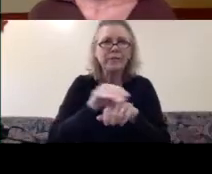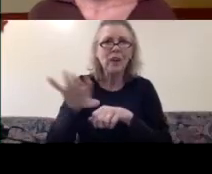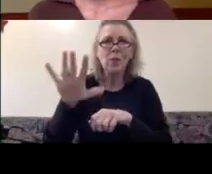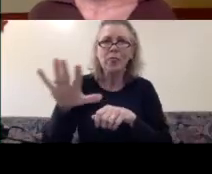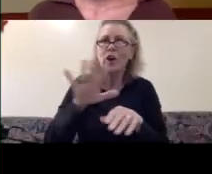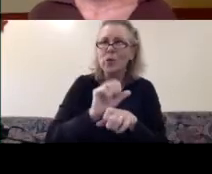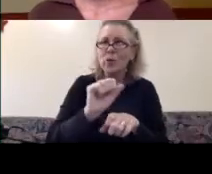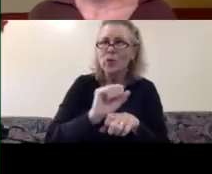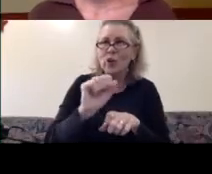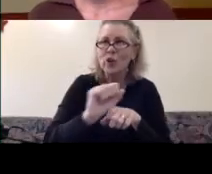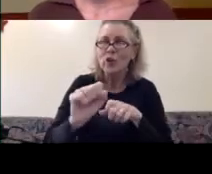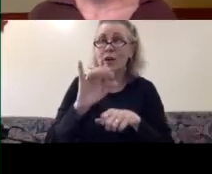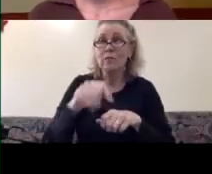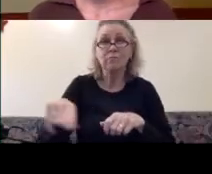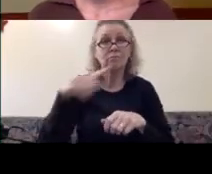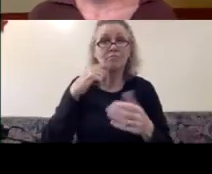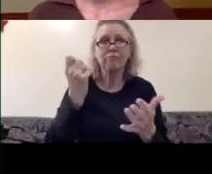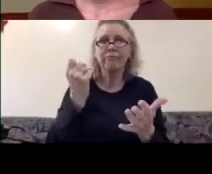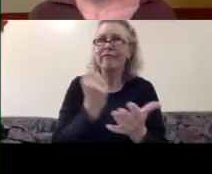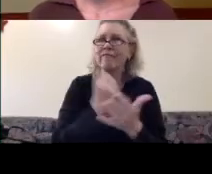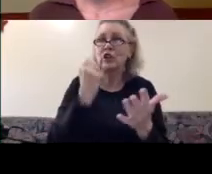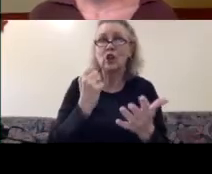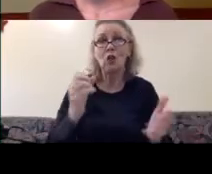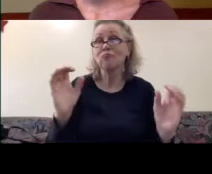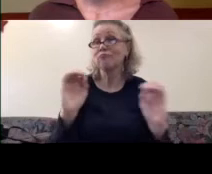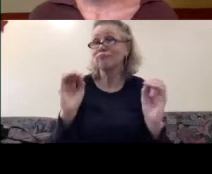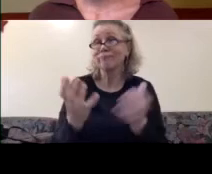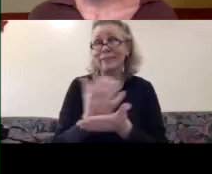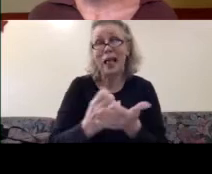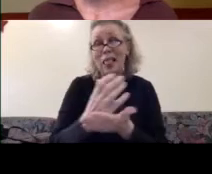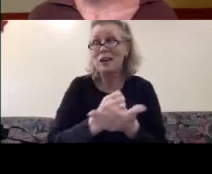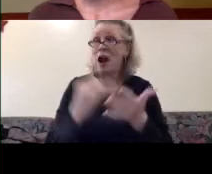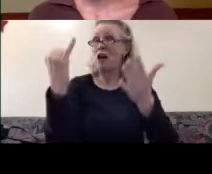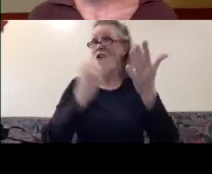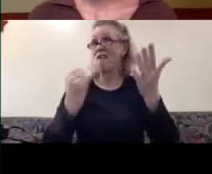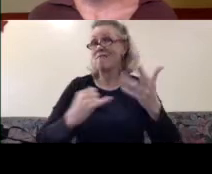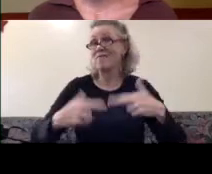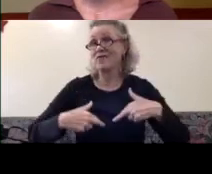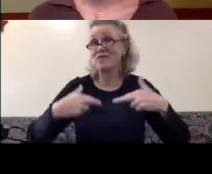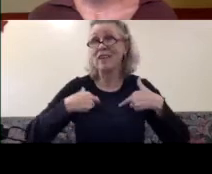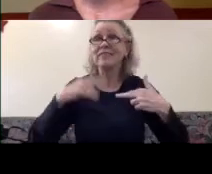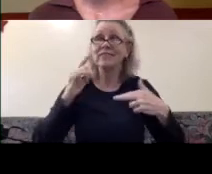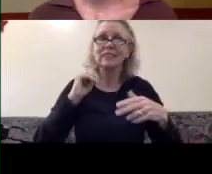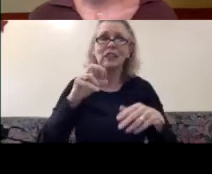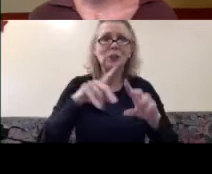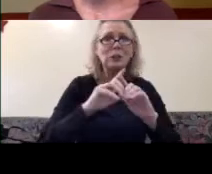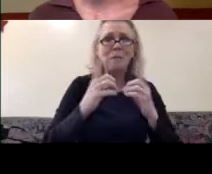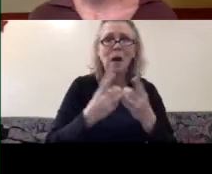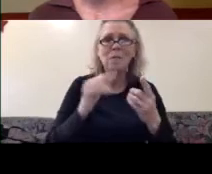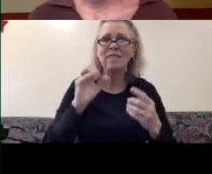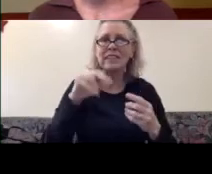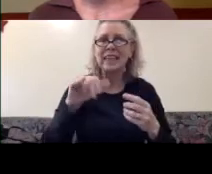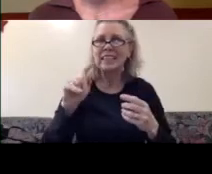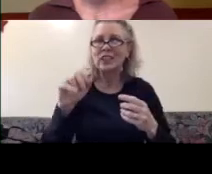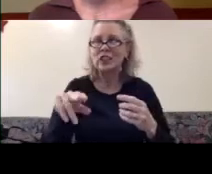Euclis has been the official unsalaried artist in residence at New York City's Department of Sanitation since 1977.